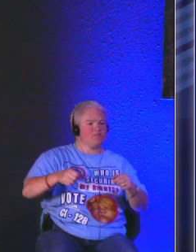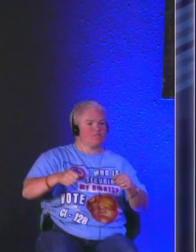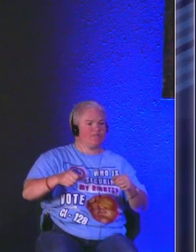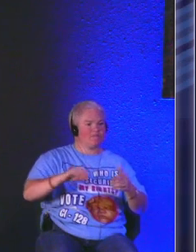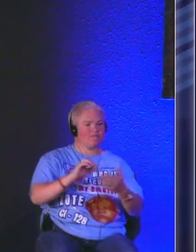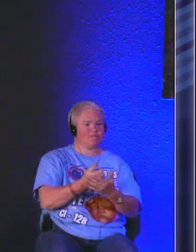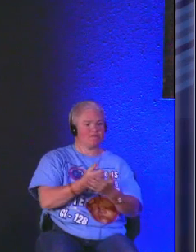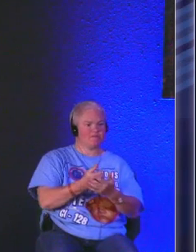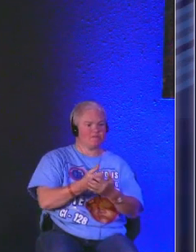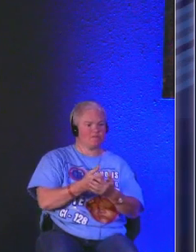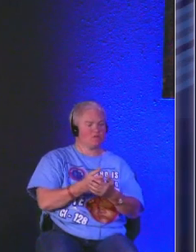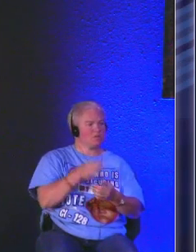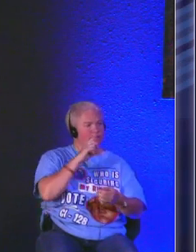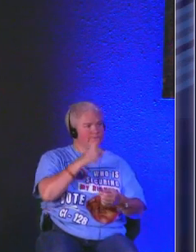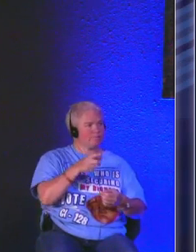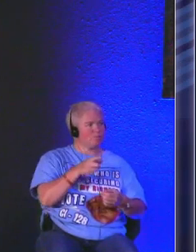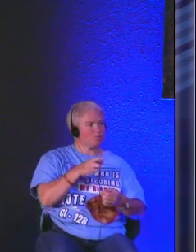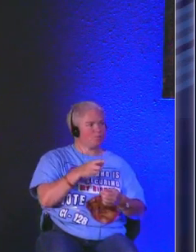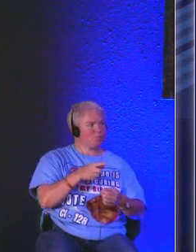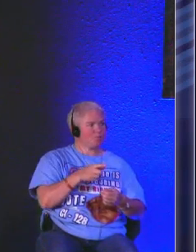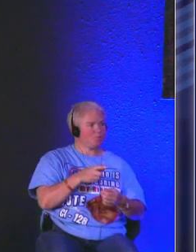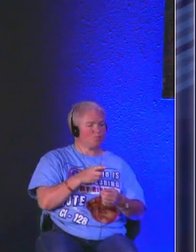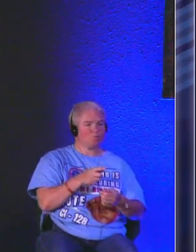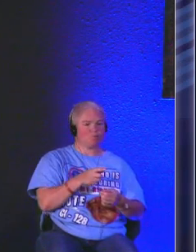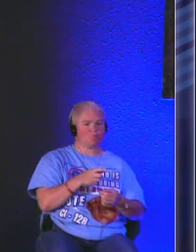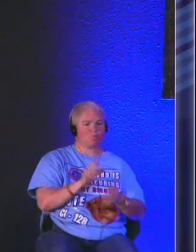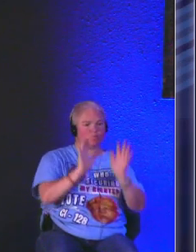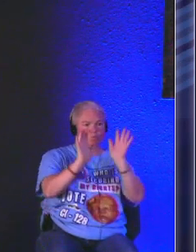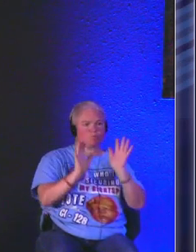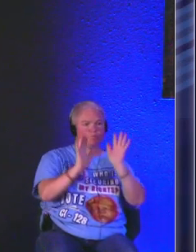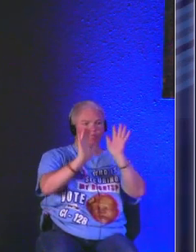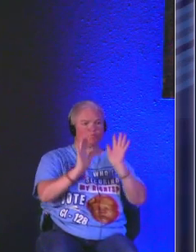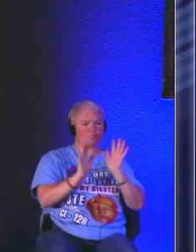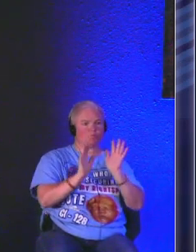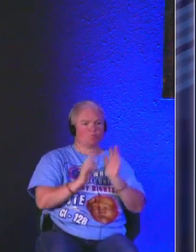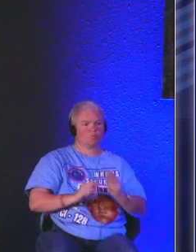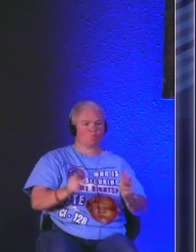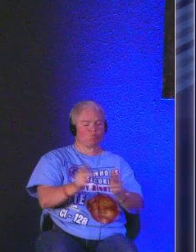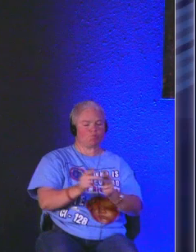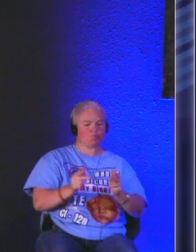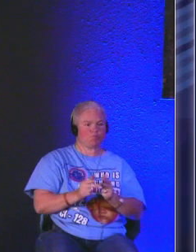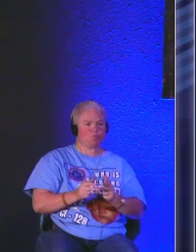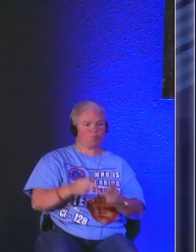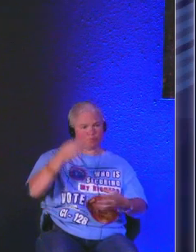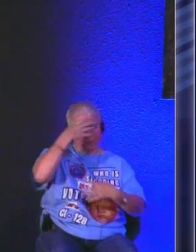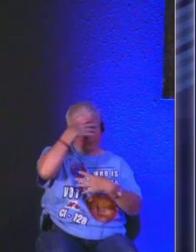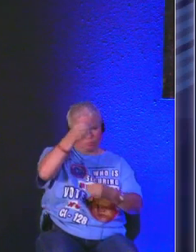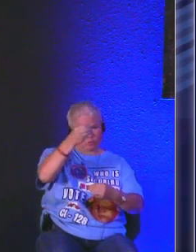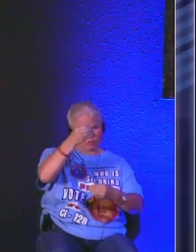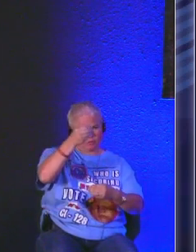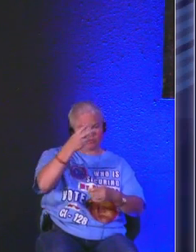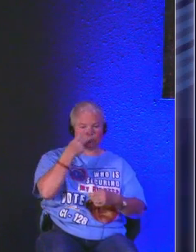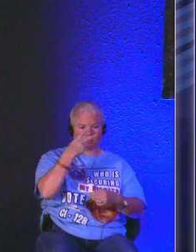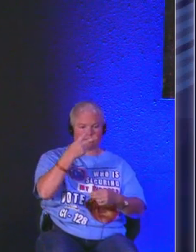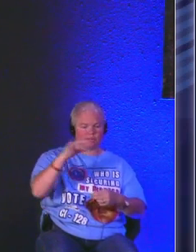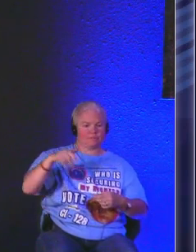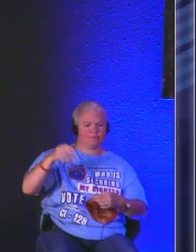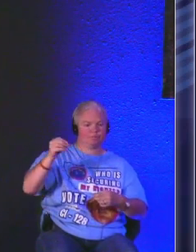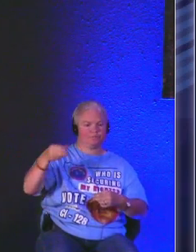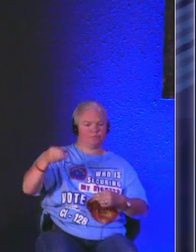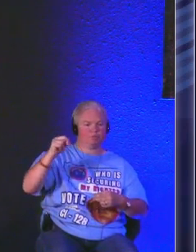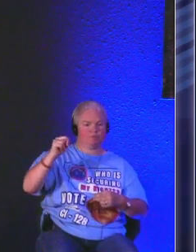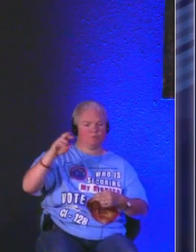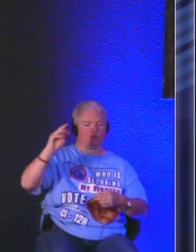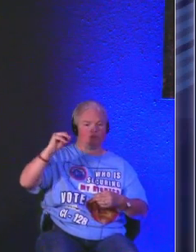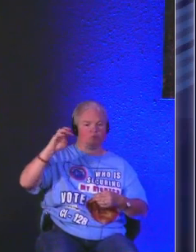technology has to change how we say things it's it's it's a great opportunity so if you're interested in that see John